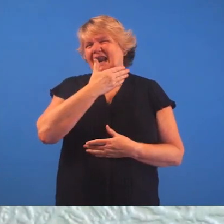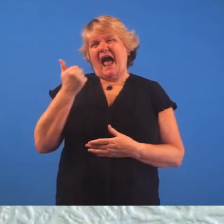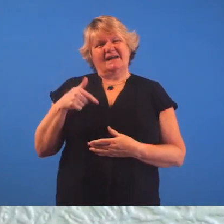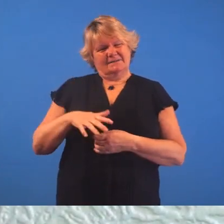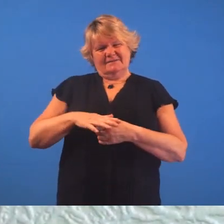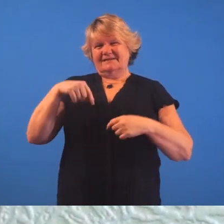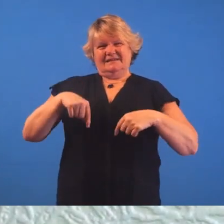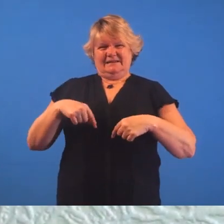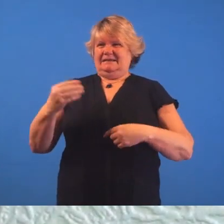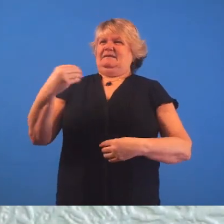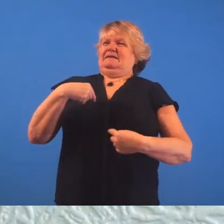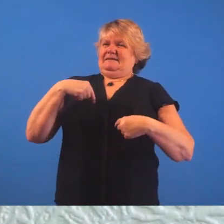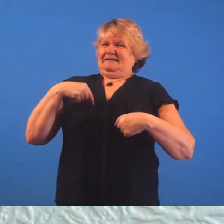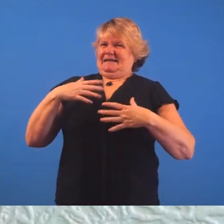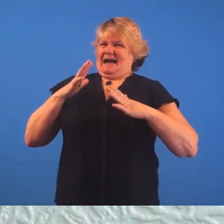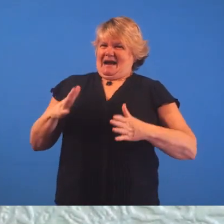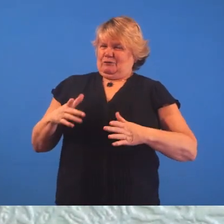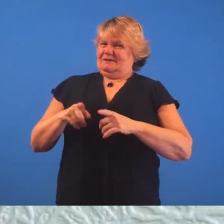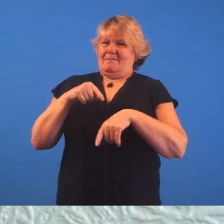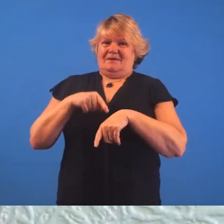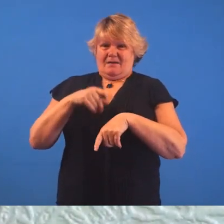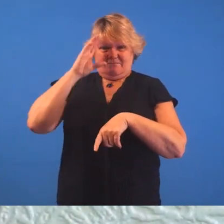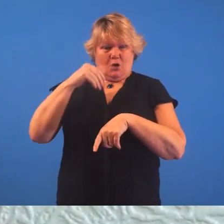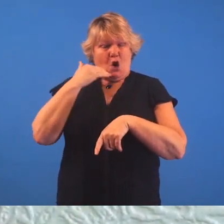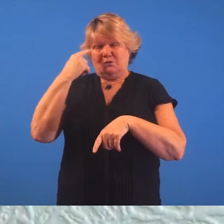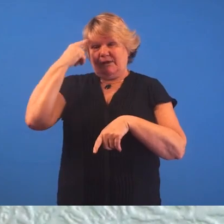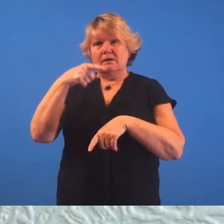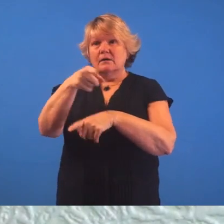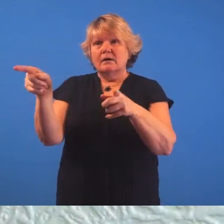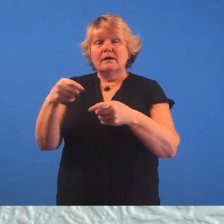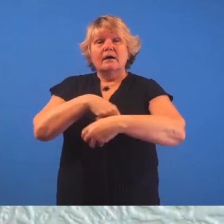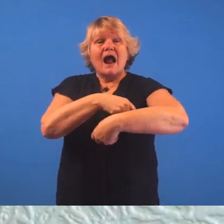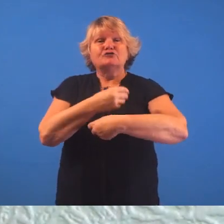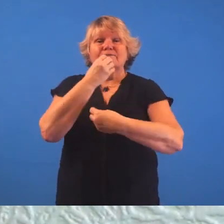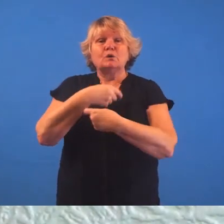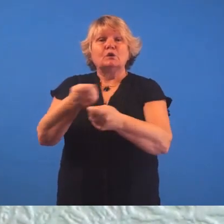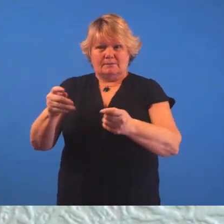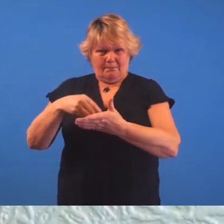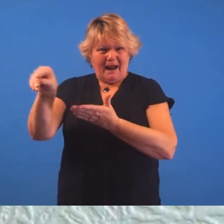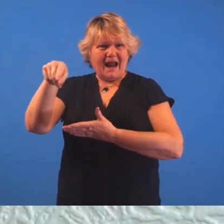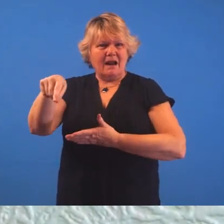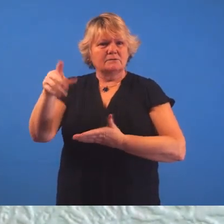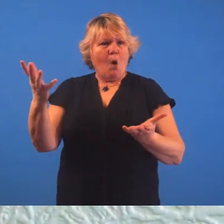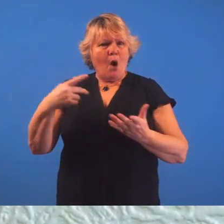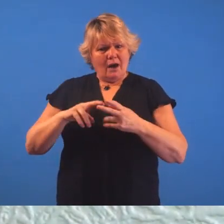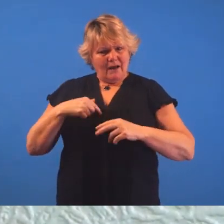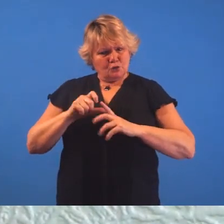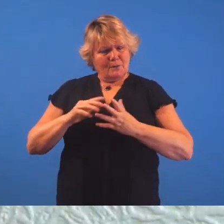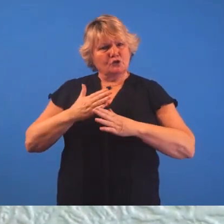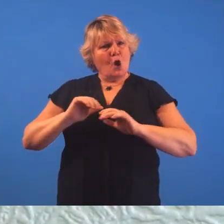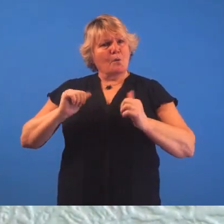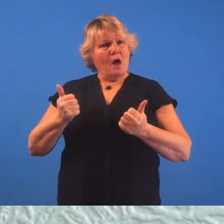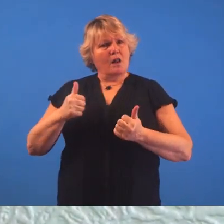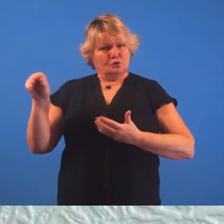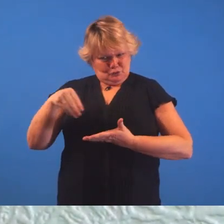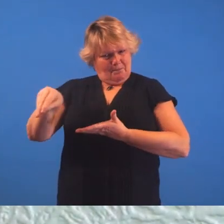not a very nice position to be put in but at the same time I always think well like the caterers will be paid for it so therefore I have to as